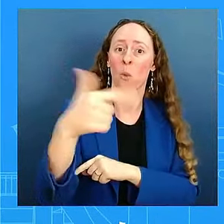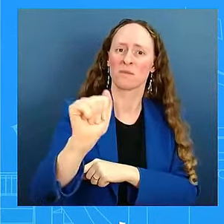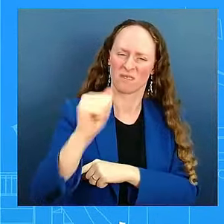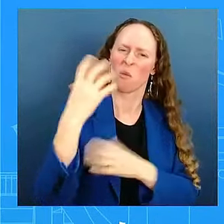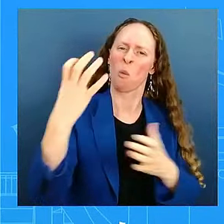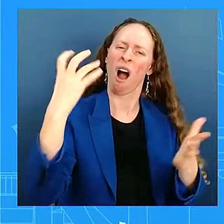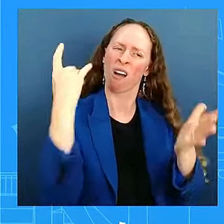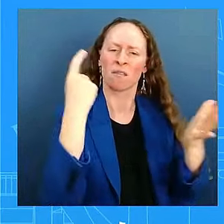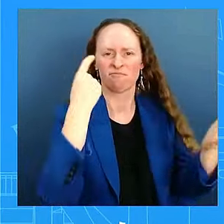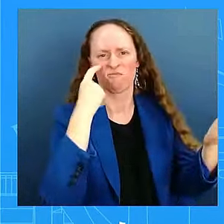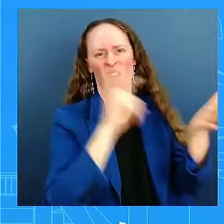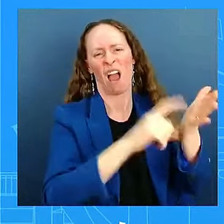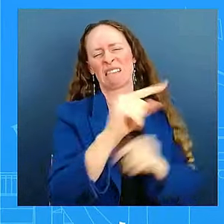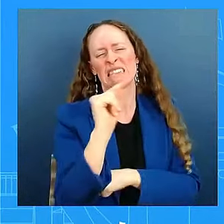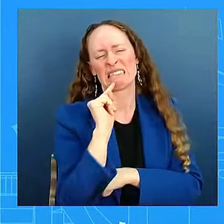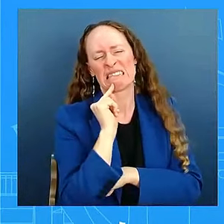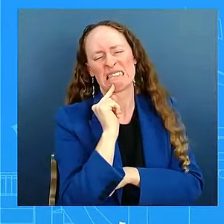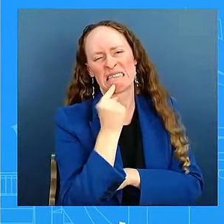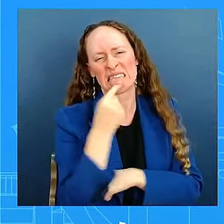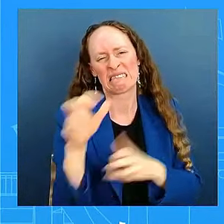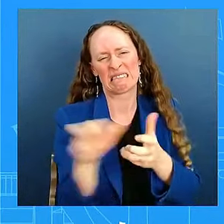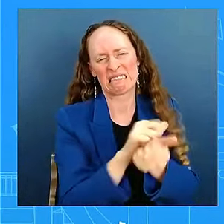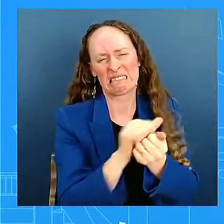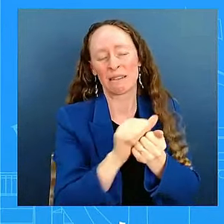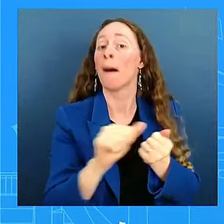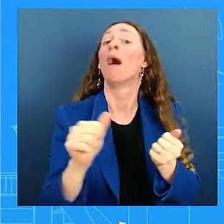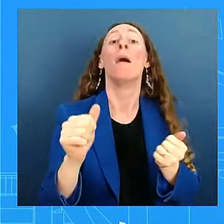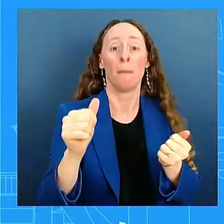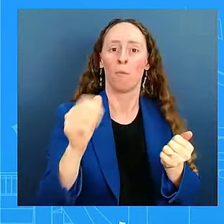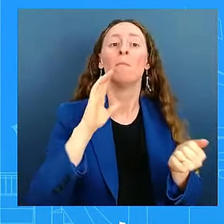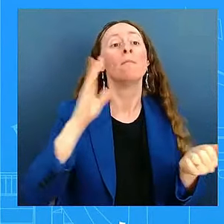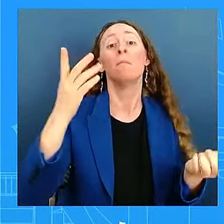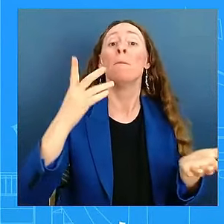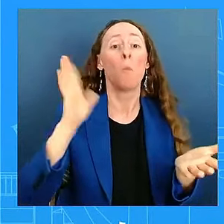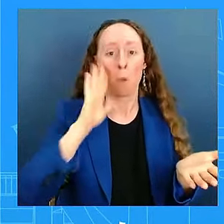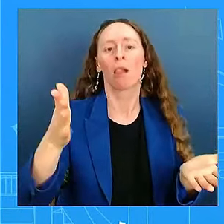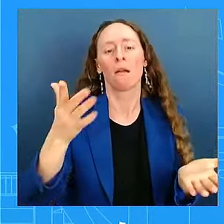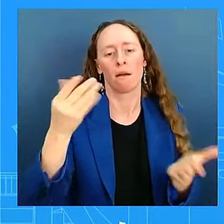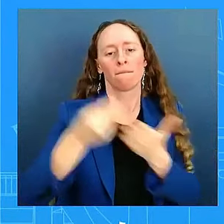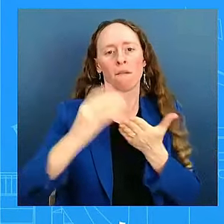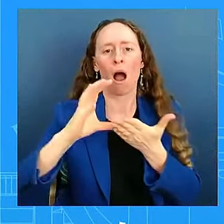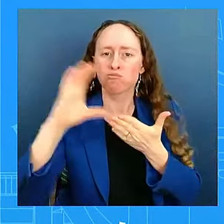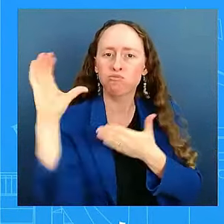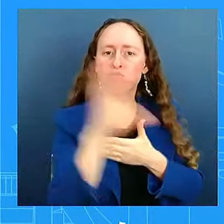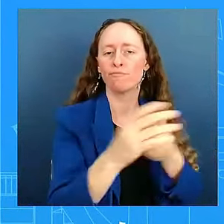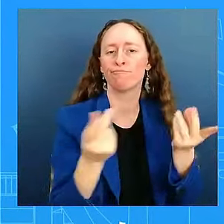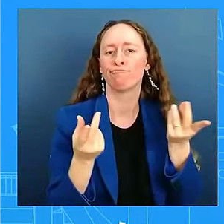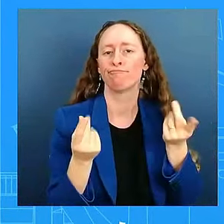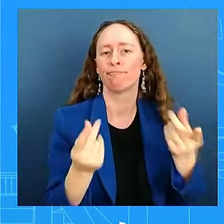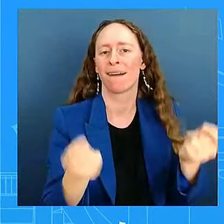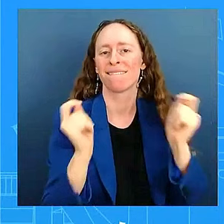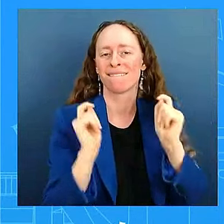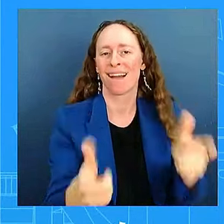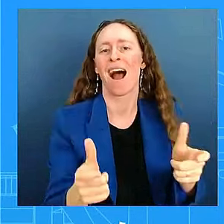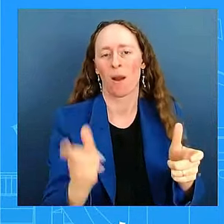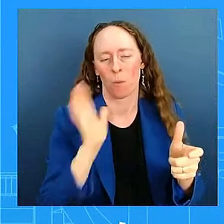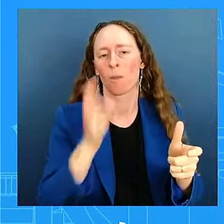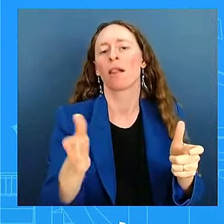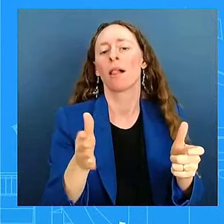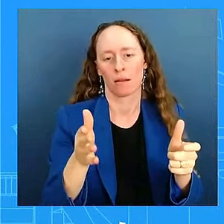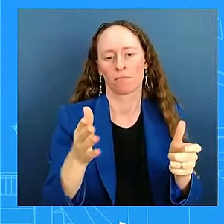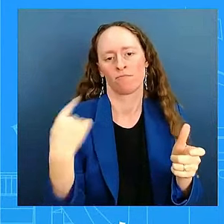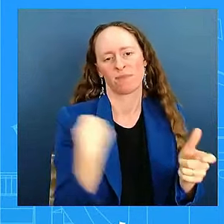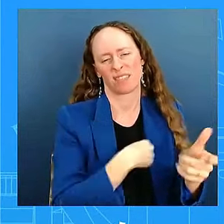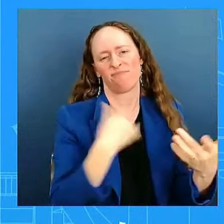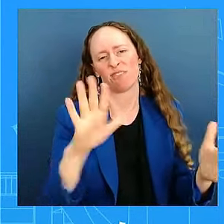recovering. This is in addition to the major disaster declaration swiftly approved by the President following